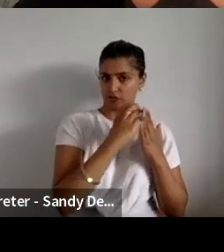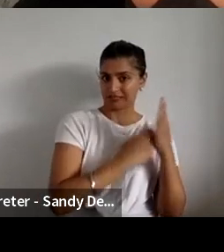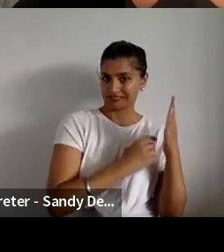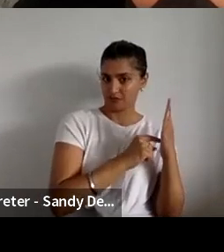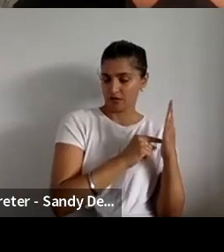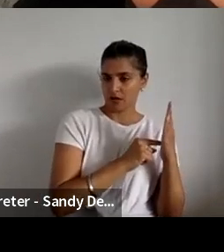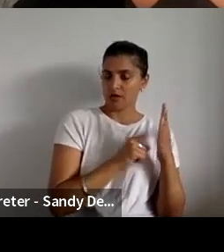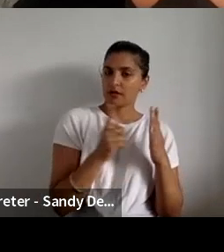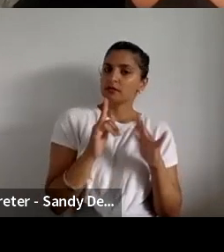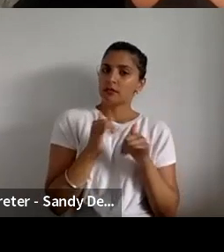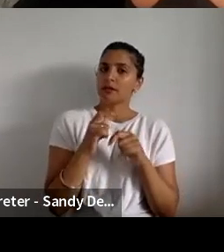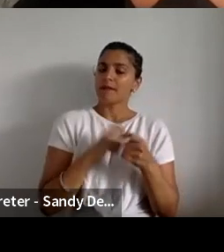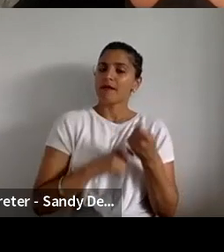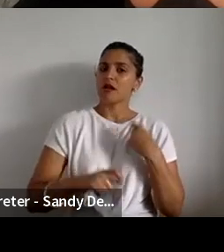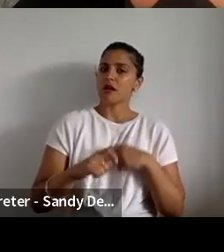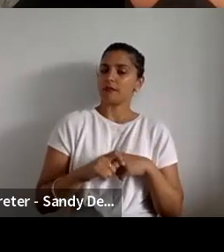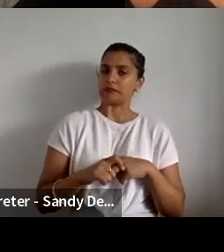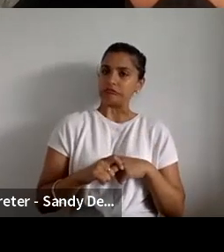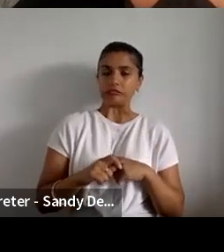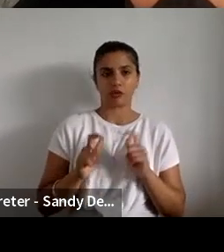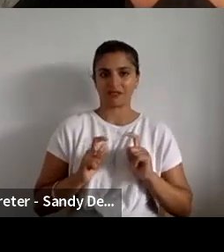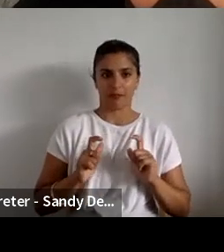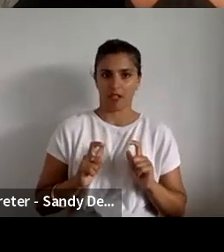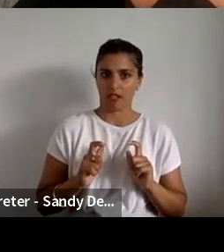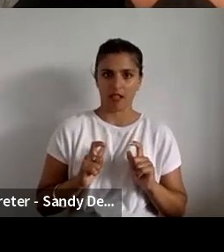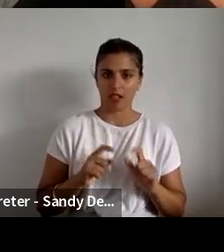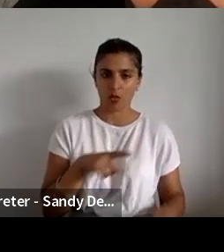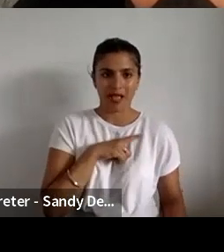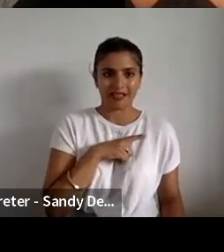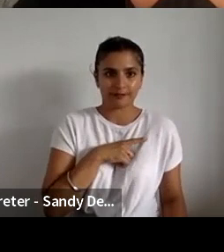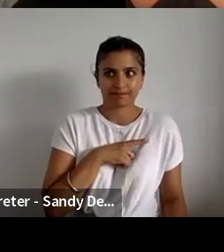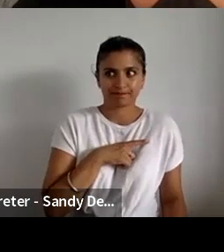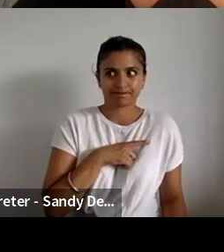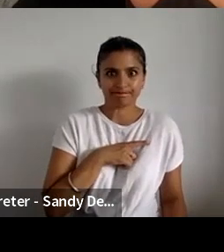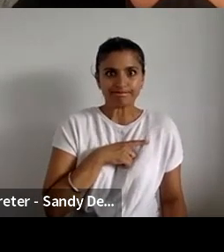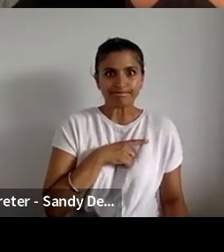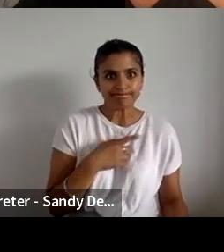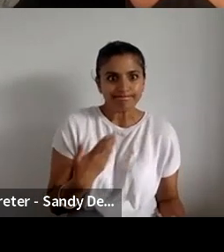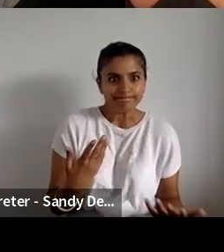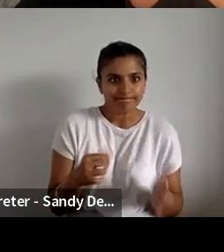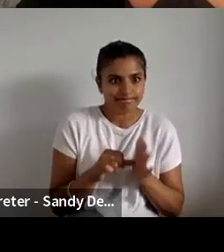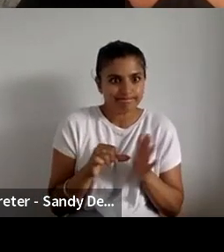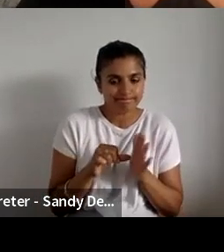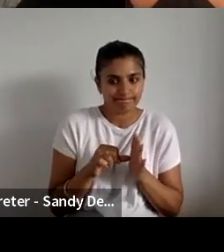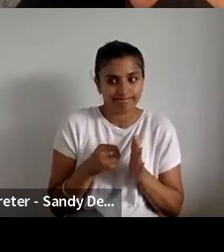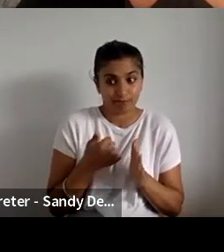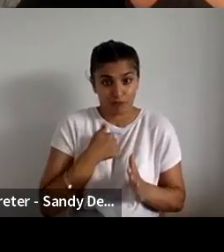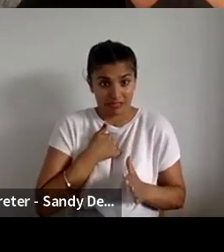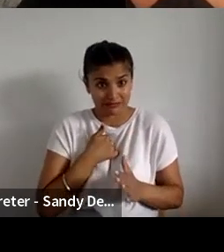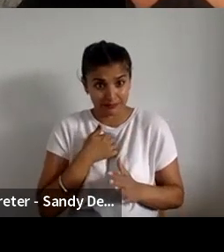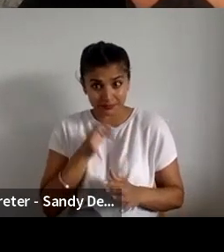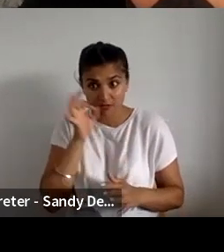uncomfortable kind of several moments of going, hang on, it's an ethical thing to be doing. Have we asked for enough